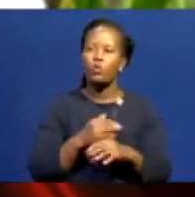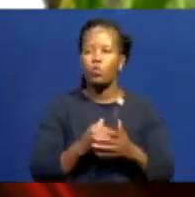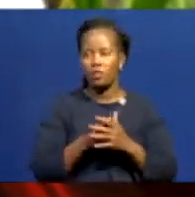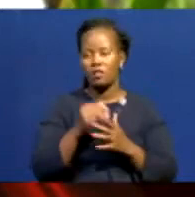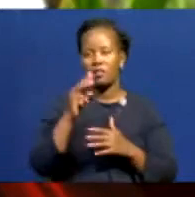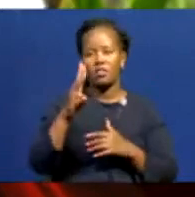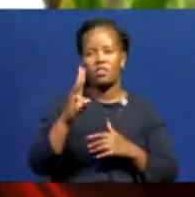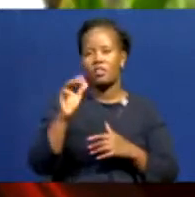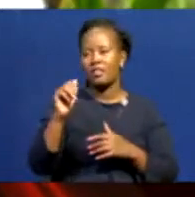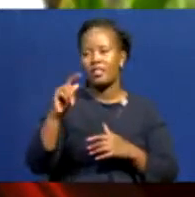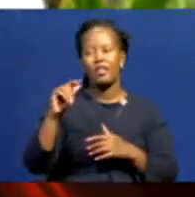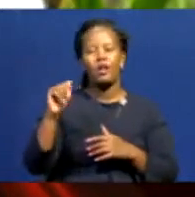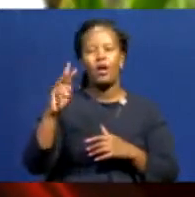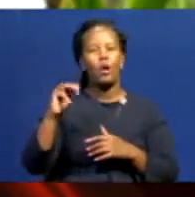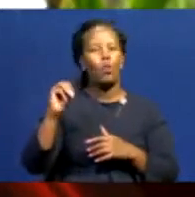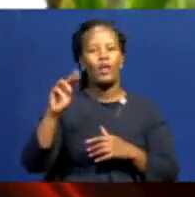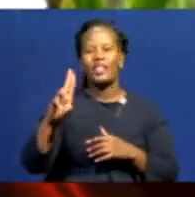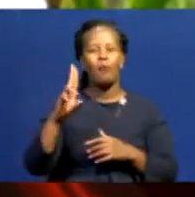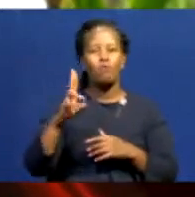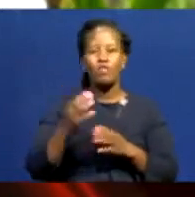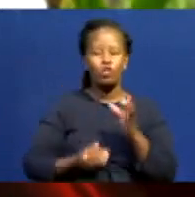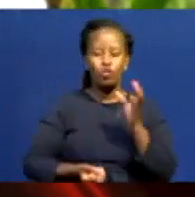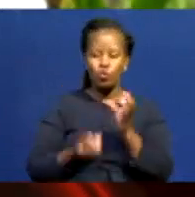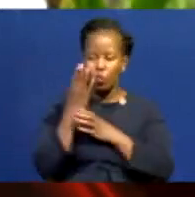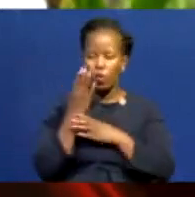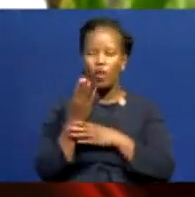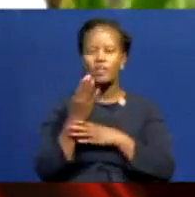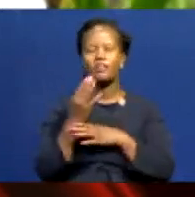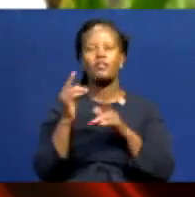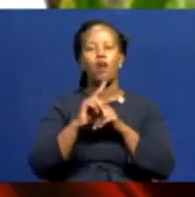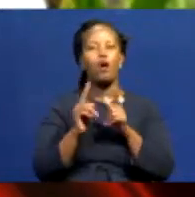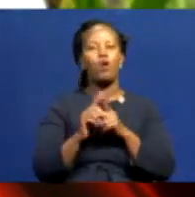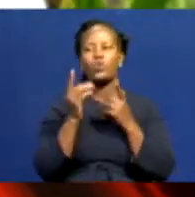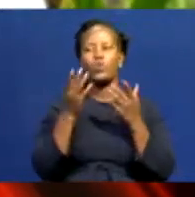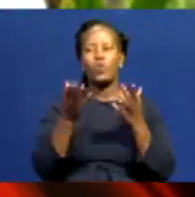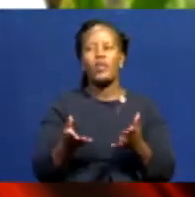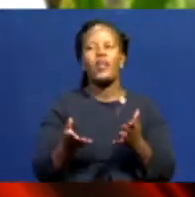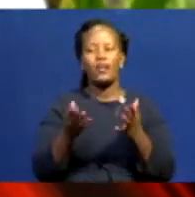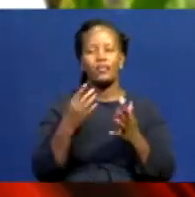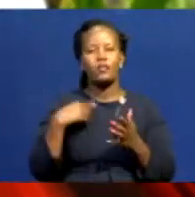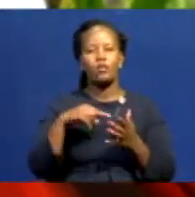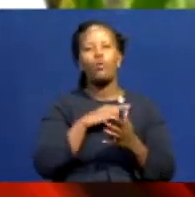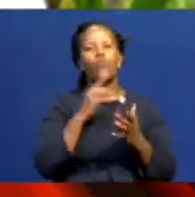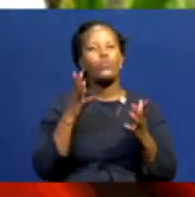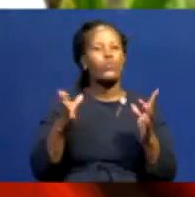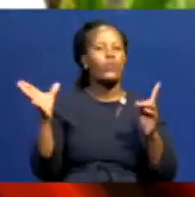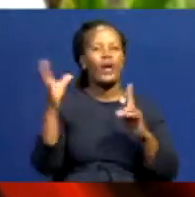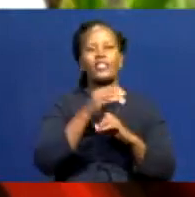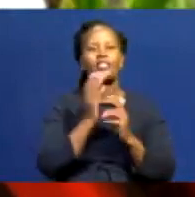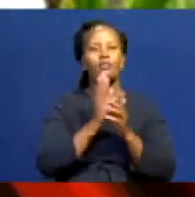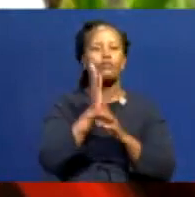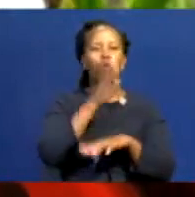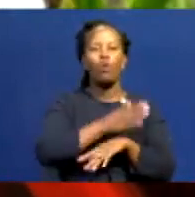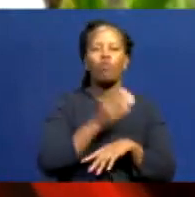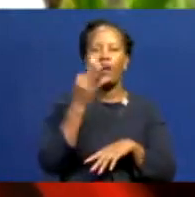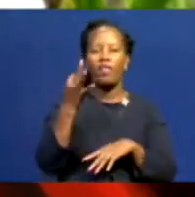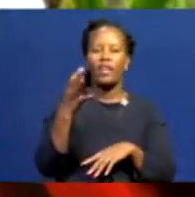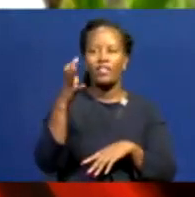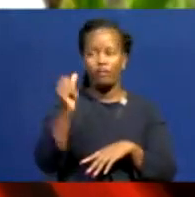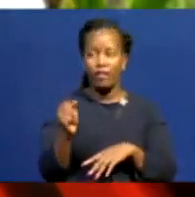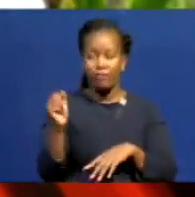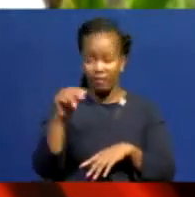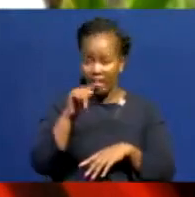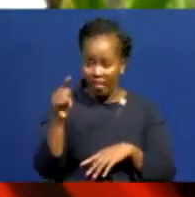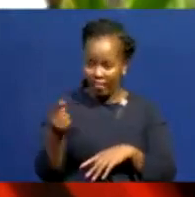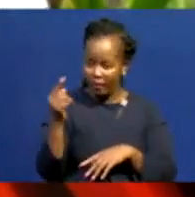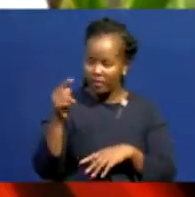is growing very fast. We can easily think that we will reach more than 35,000 occupancy for